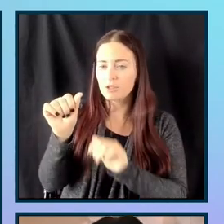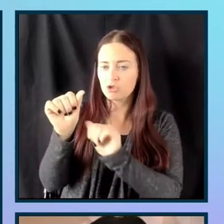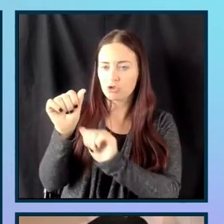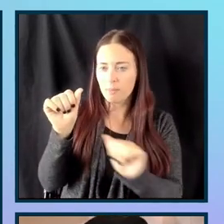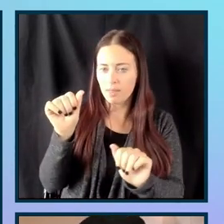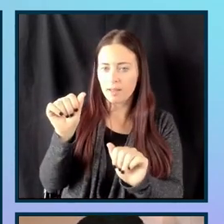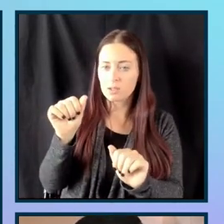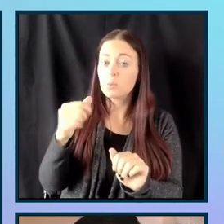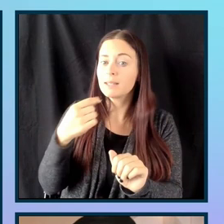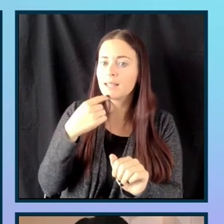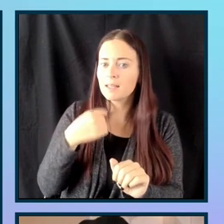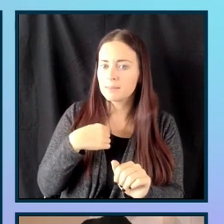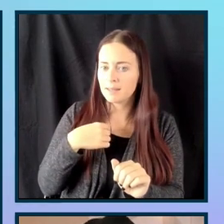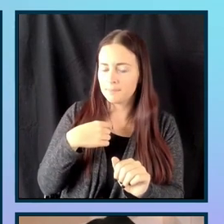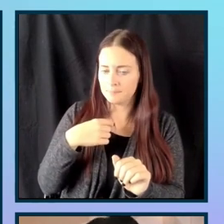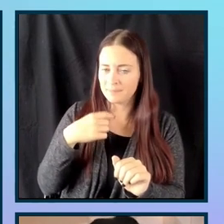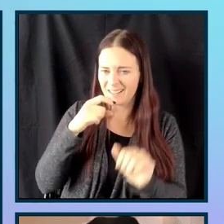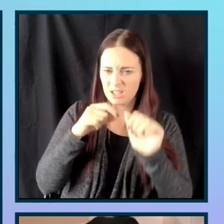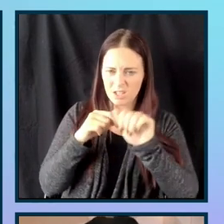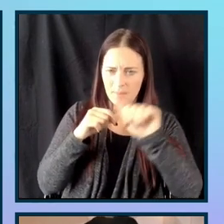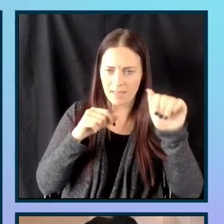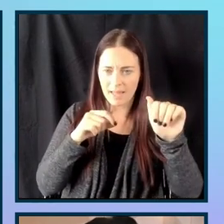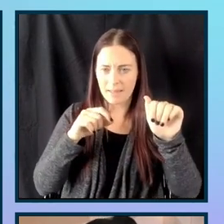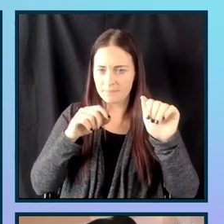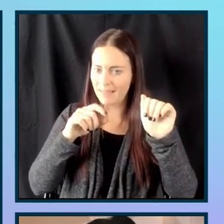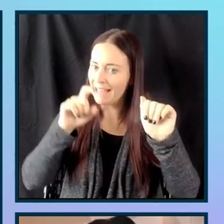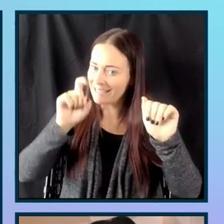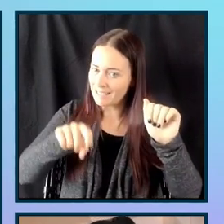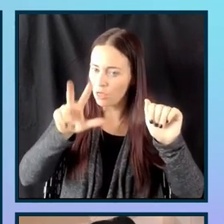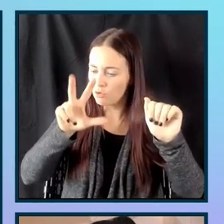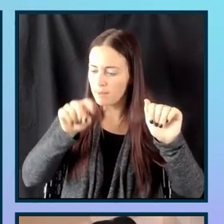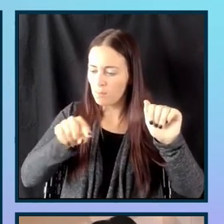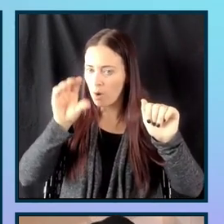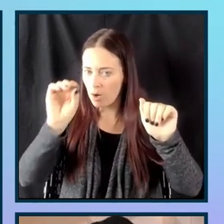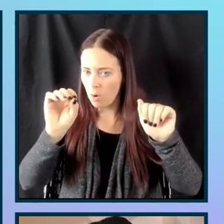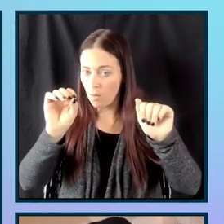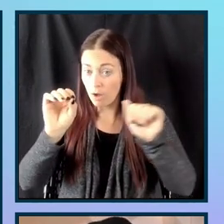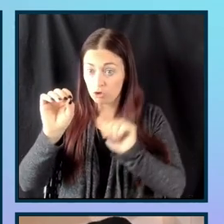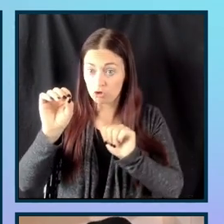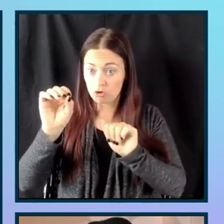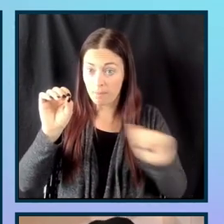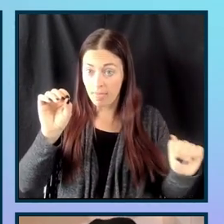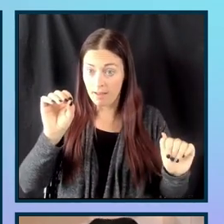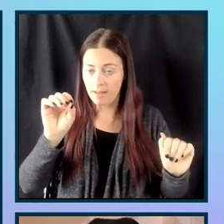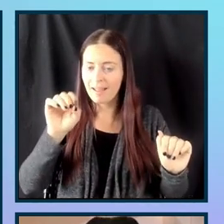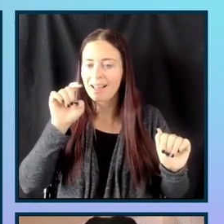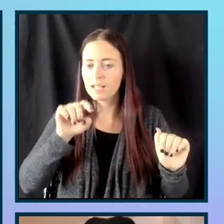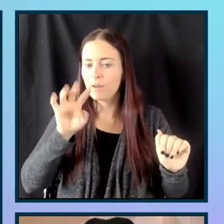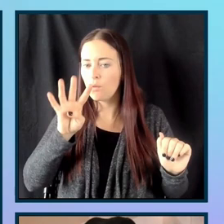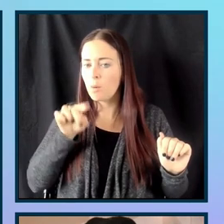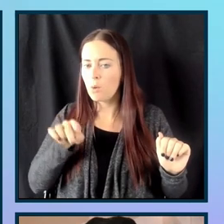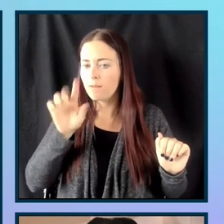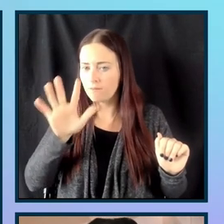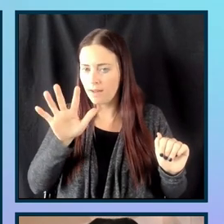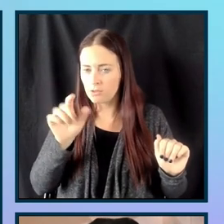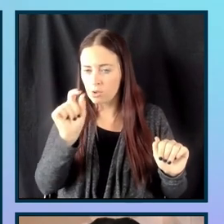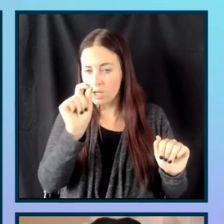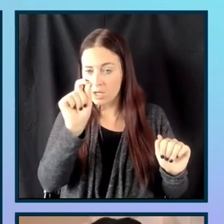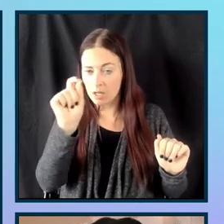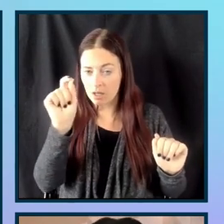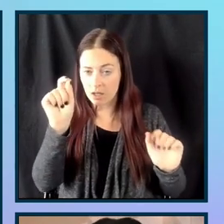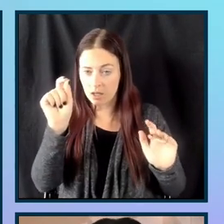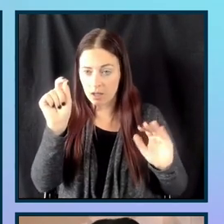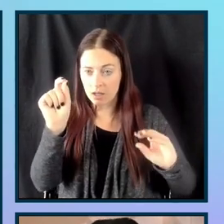it's telling me to meet the double A, I need to have at least 3.0 and for triple A, at least 4.5. So again, as I move my color